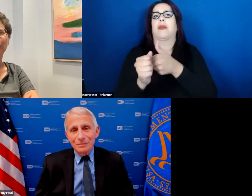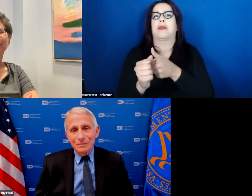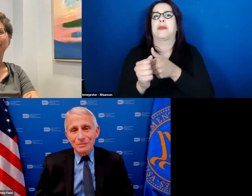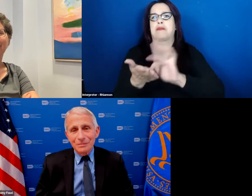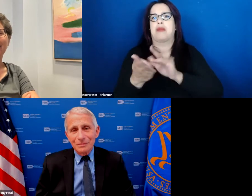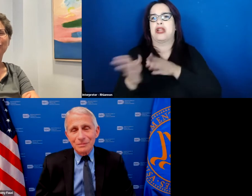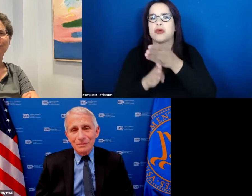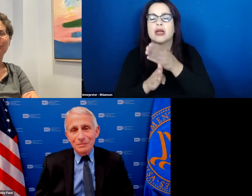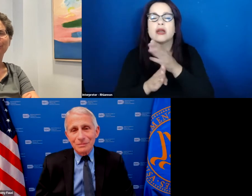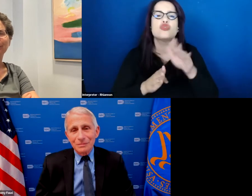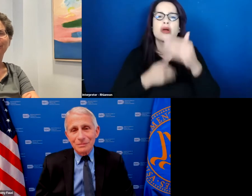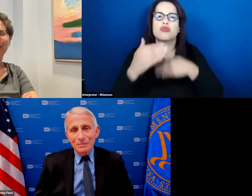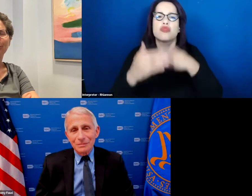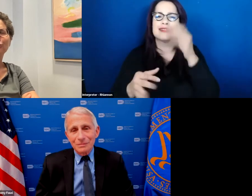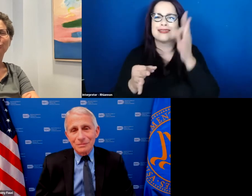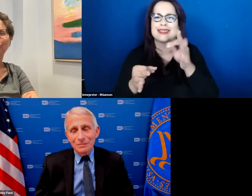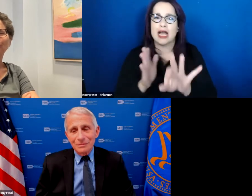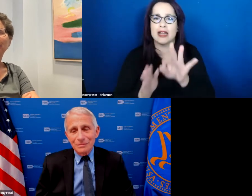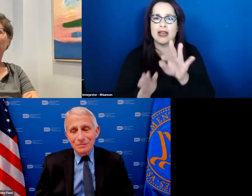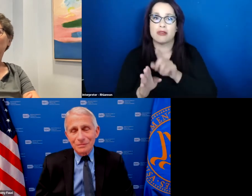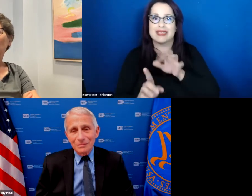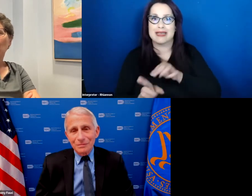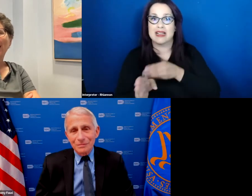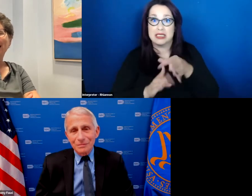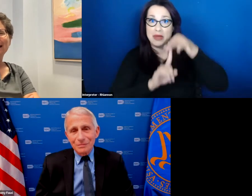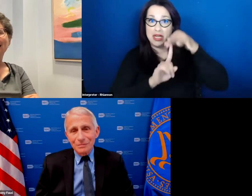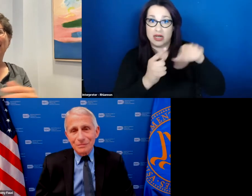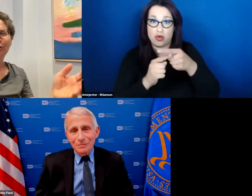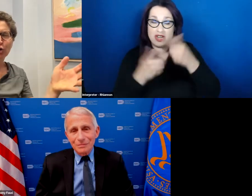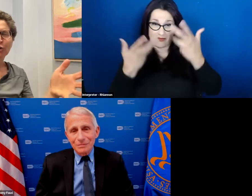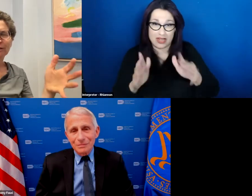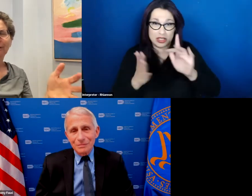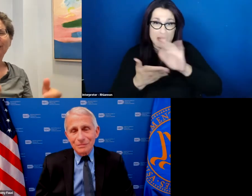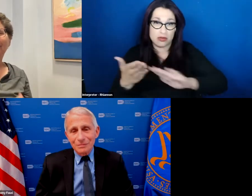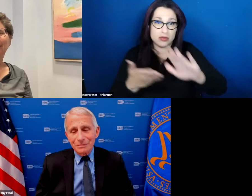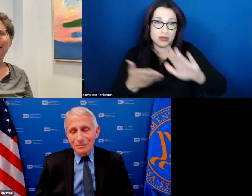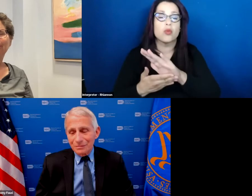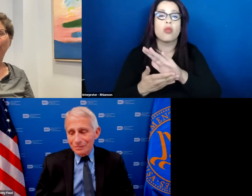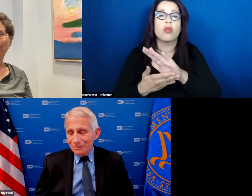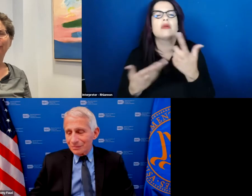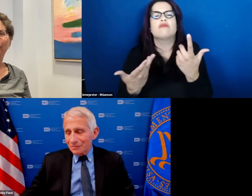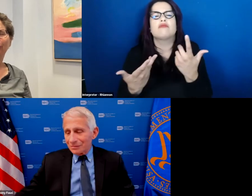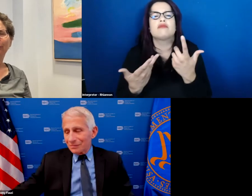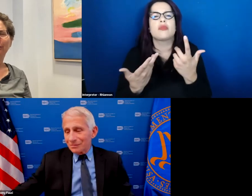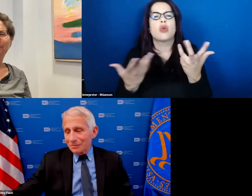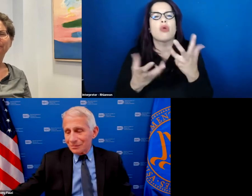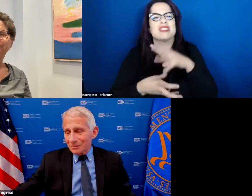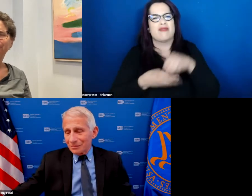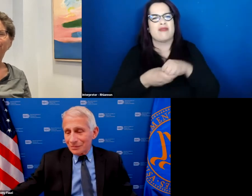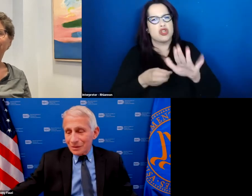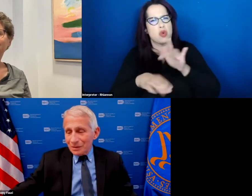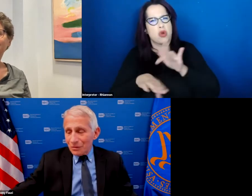a specialty as you completed medical school what went into that early uh part of your career